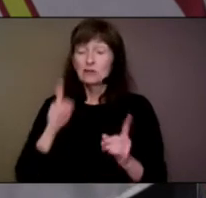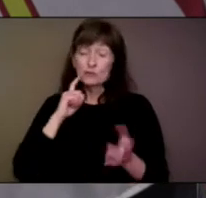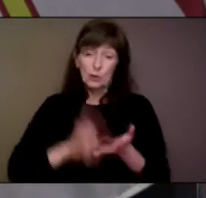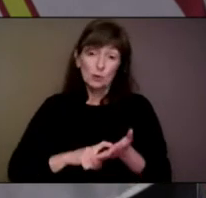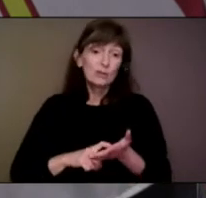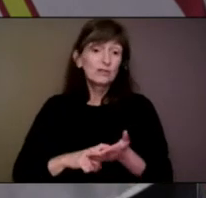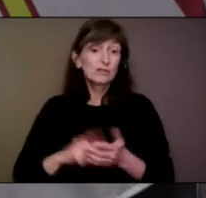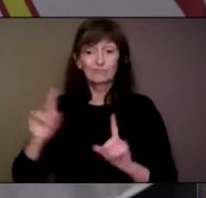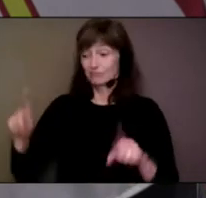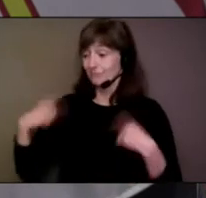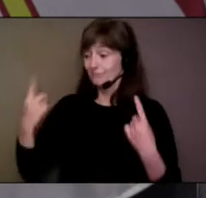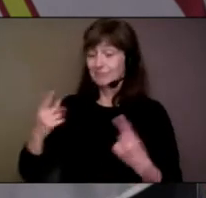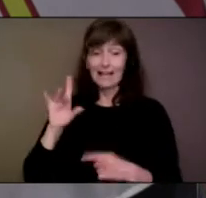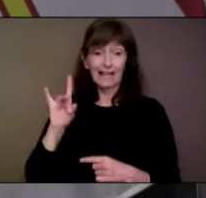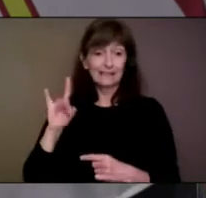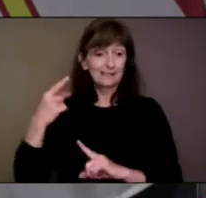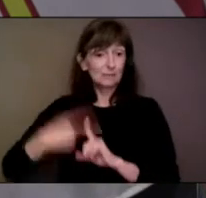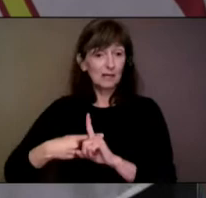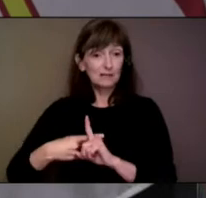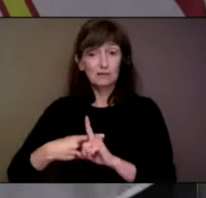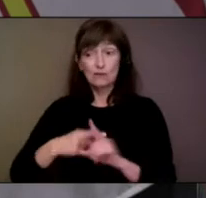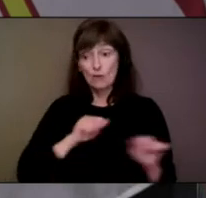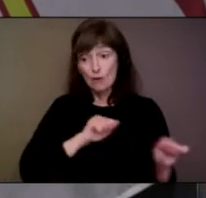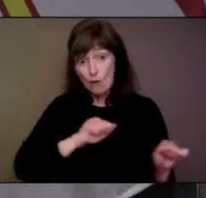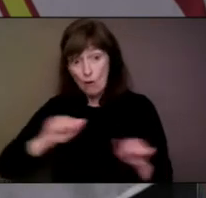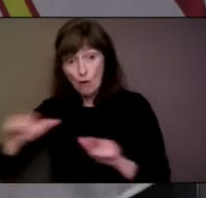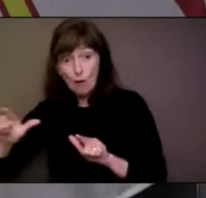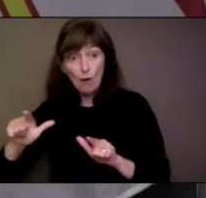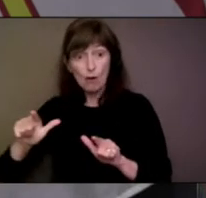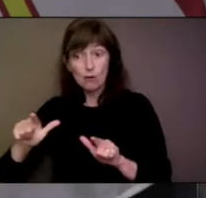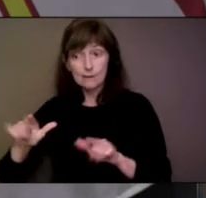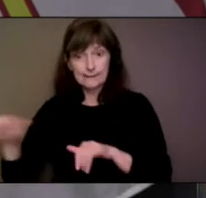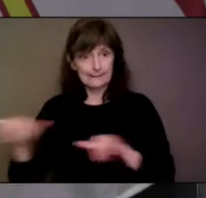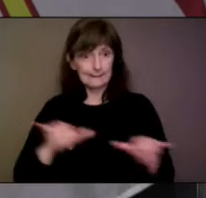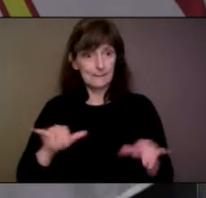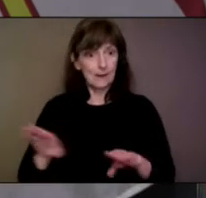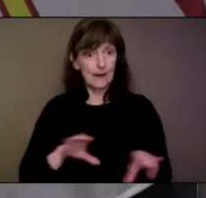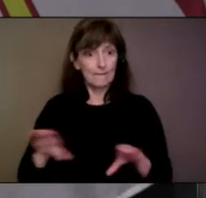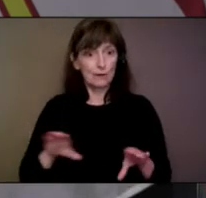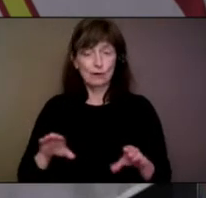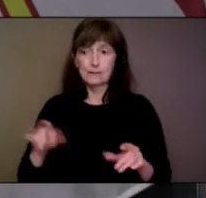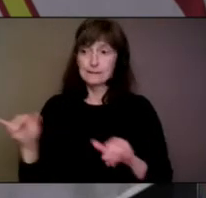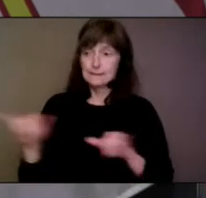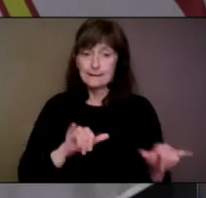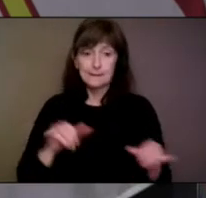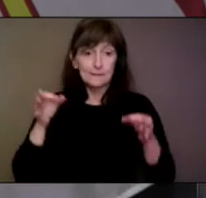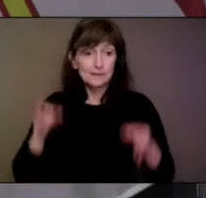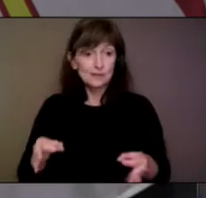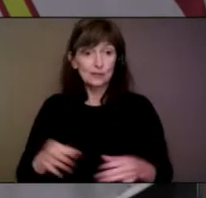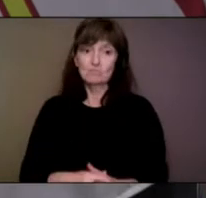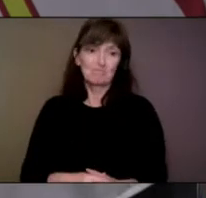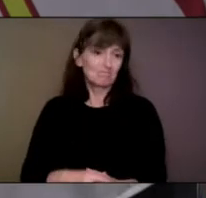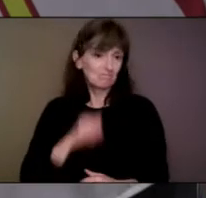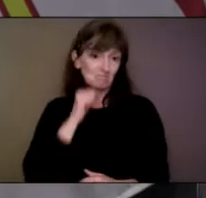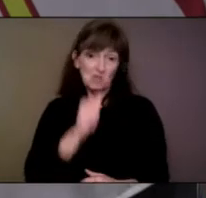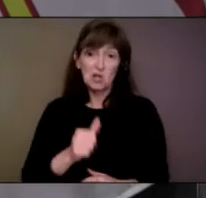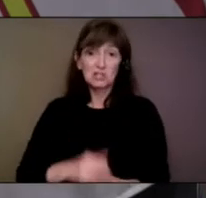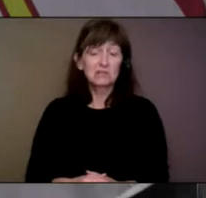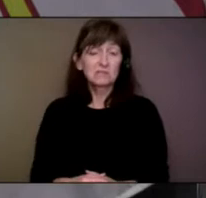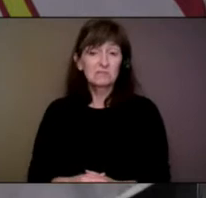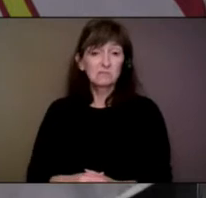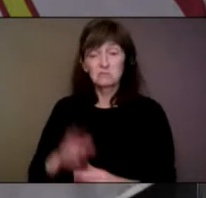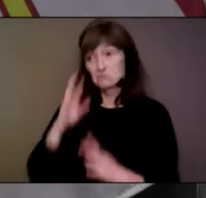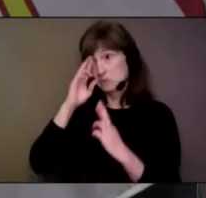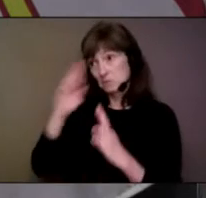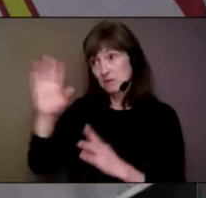I think, you know, we have to respect other provinces and territories' decisions, and we'll be keeping a close